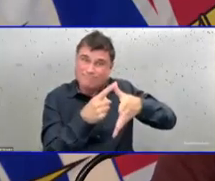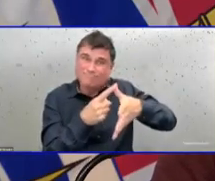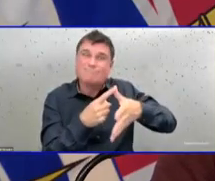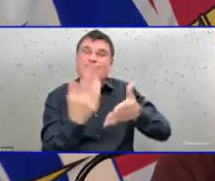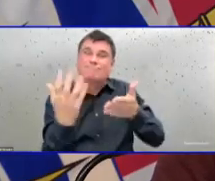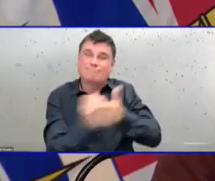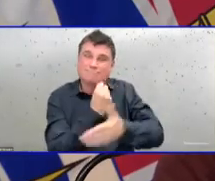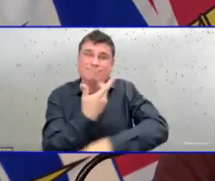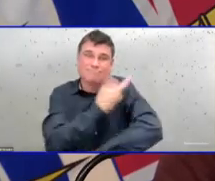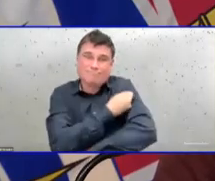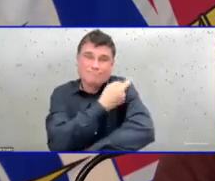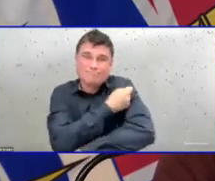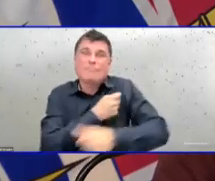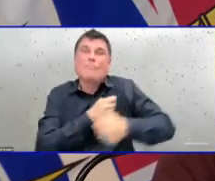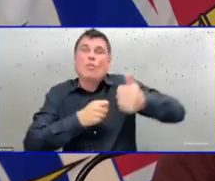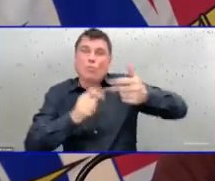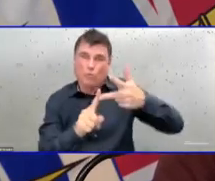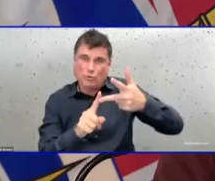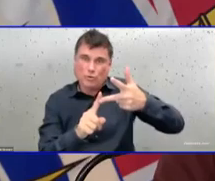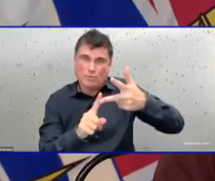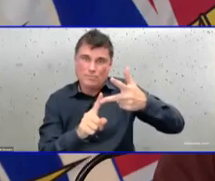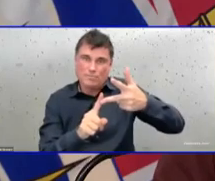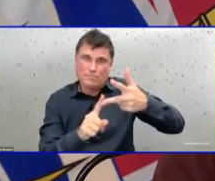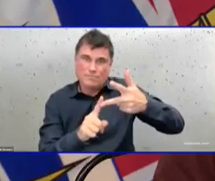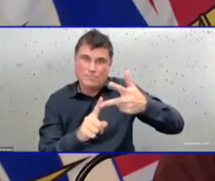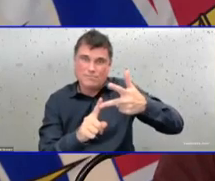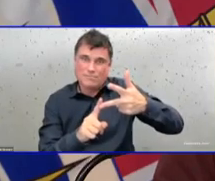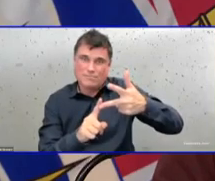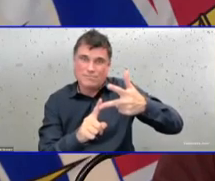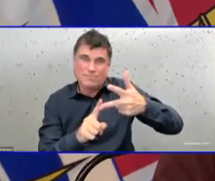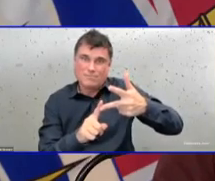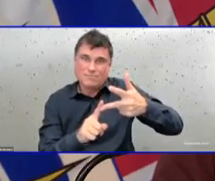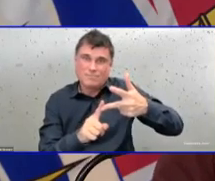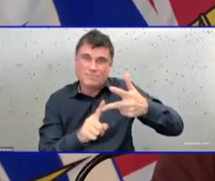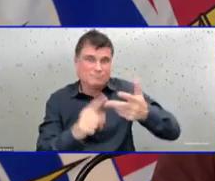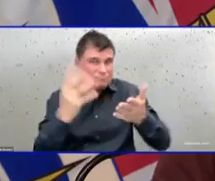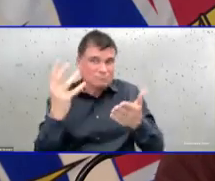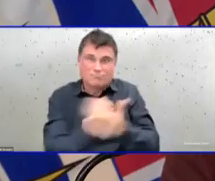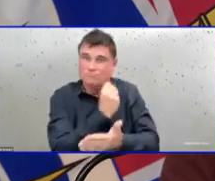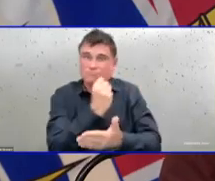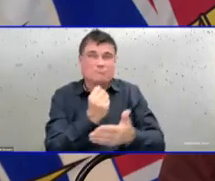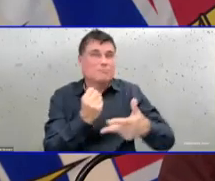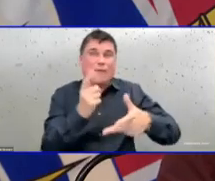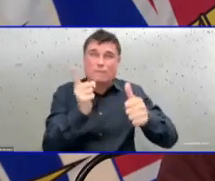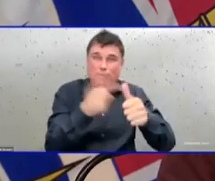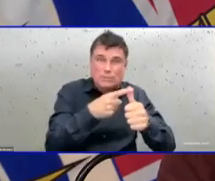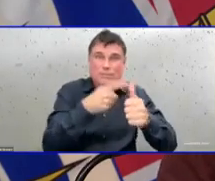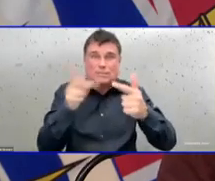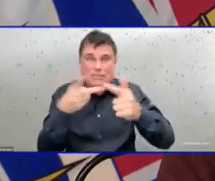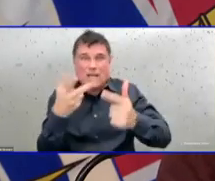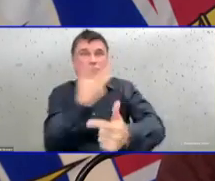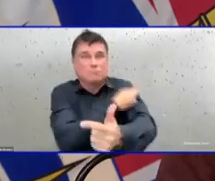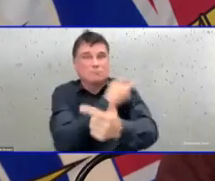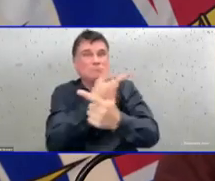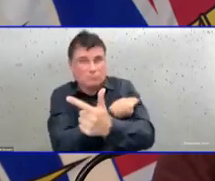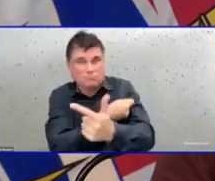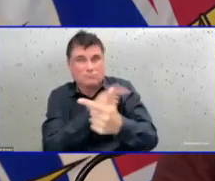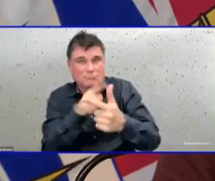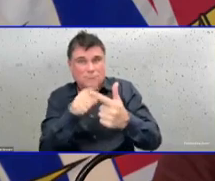and second dose now. These will protect you, protect your family, protect the people you're closest to.